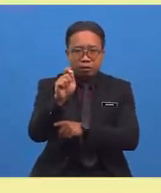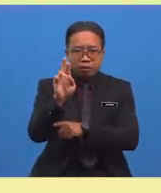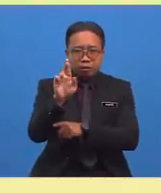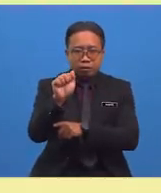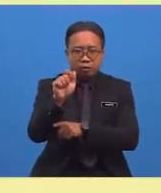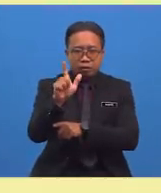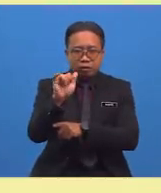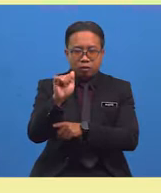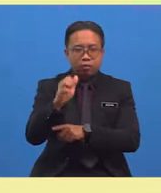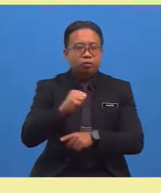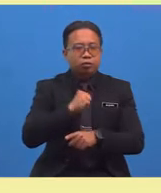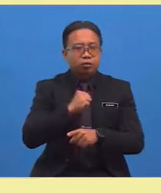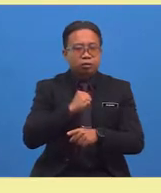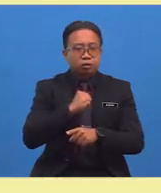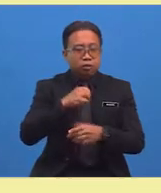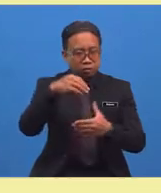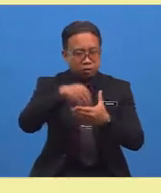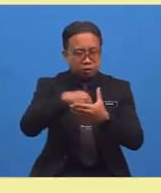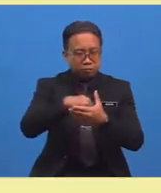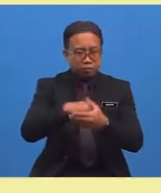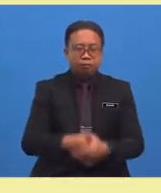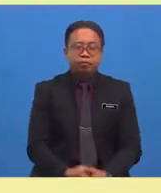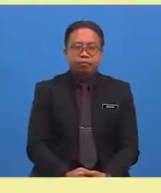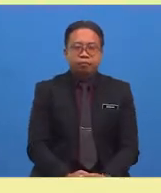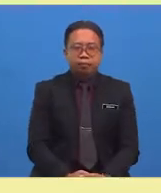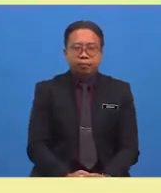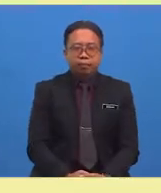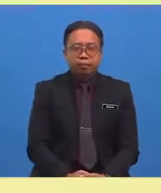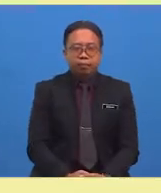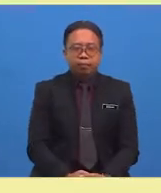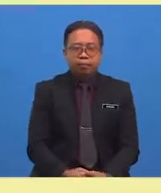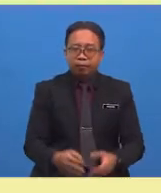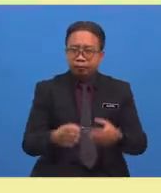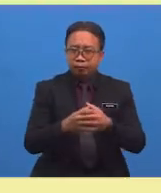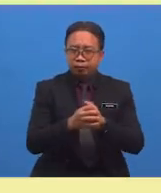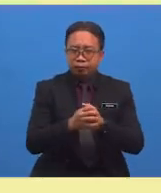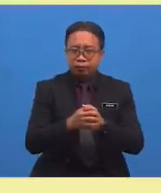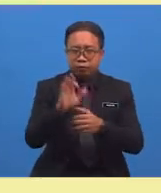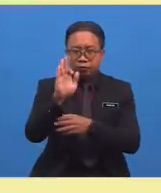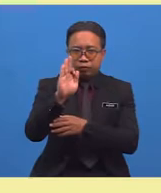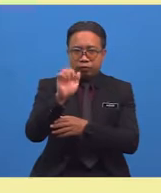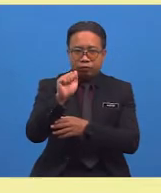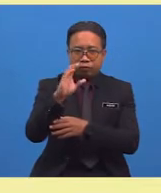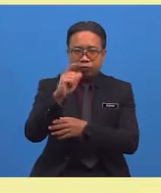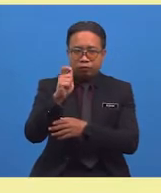continent that has only Australia in it. This is indeed a fascinating fact.